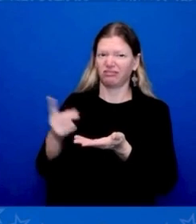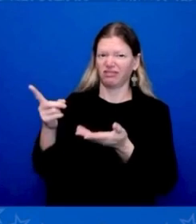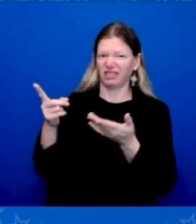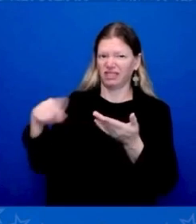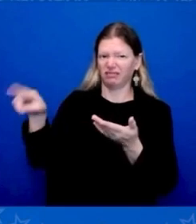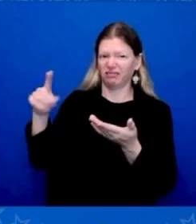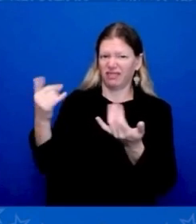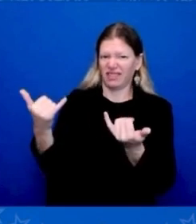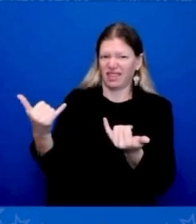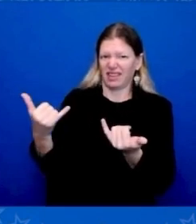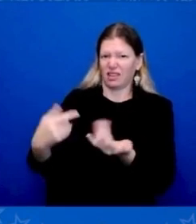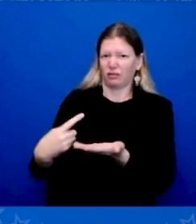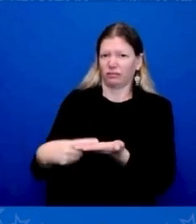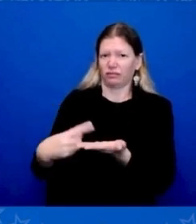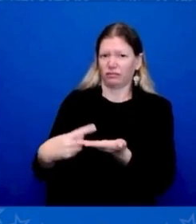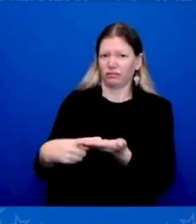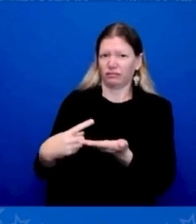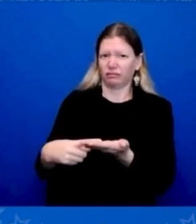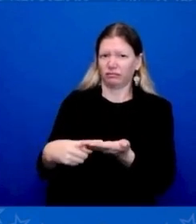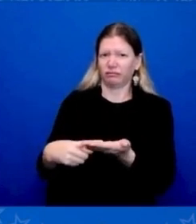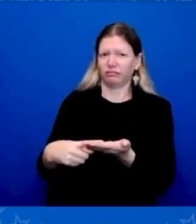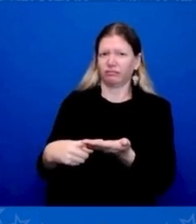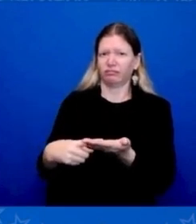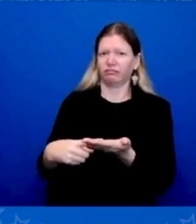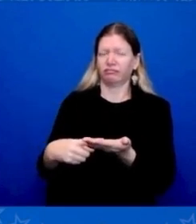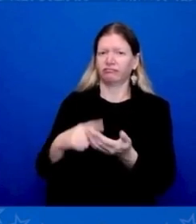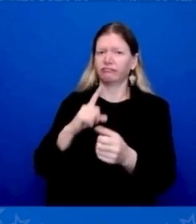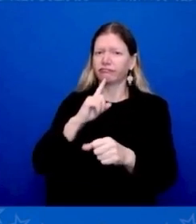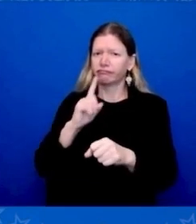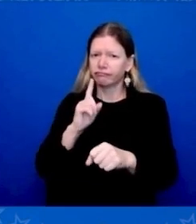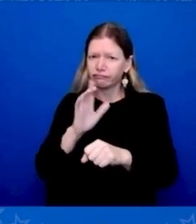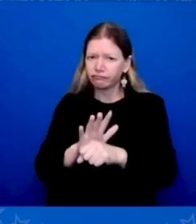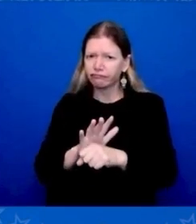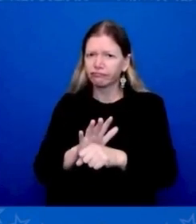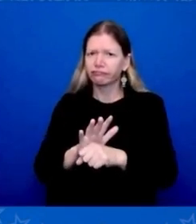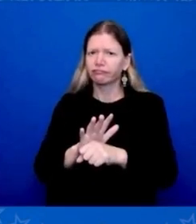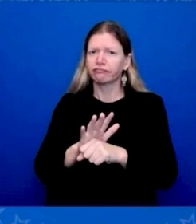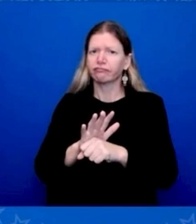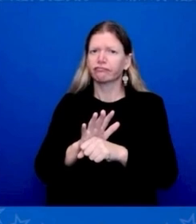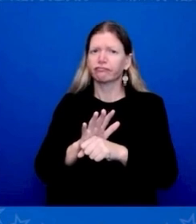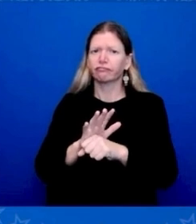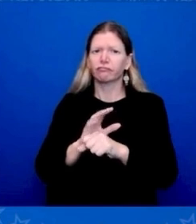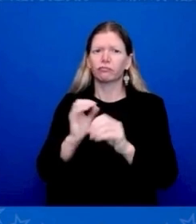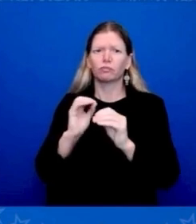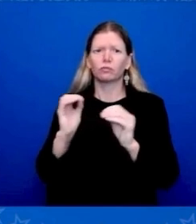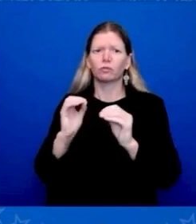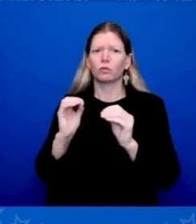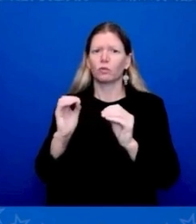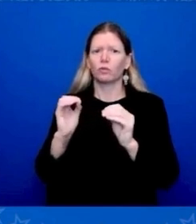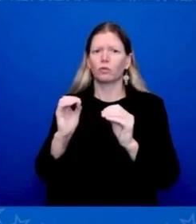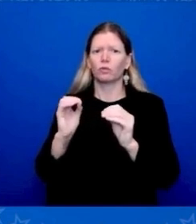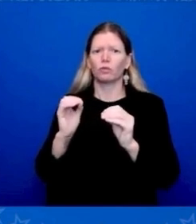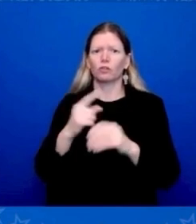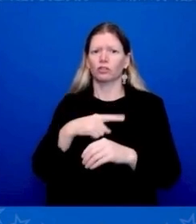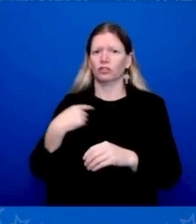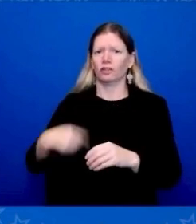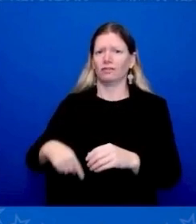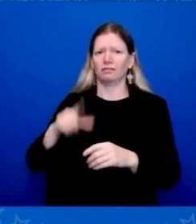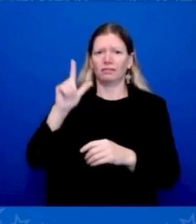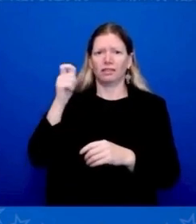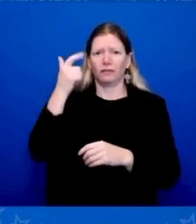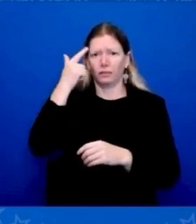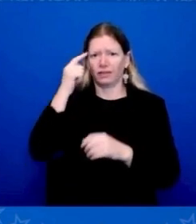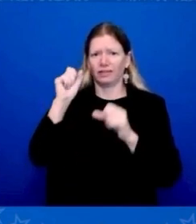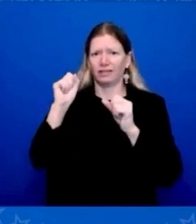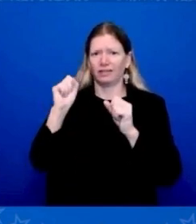no Chinese no one in Chinese government can use a Western cell phone, those